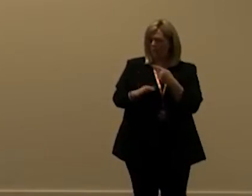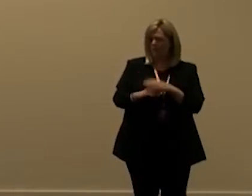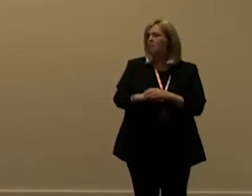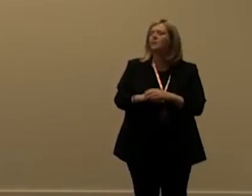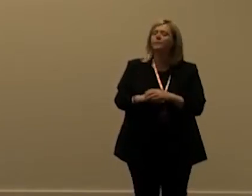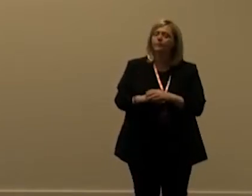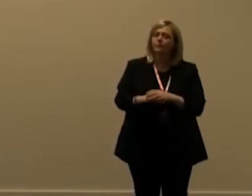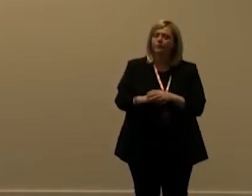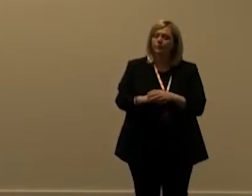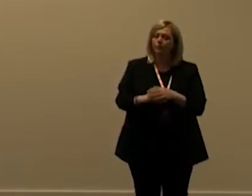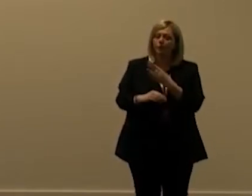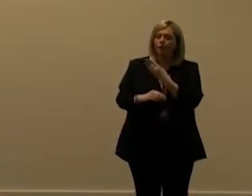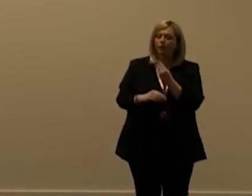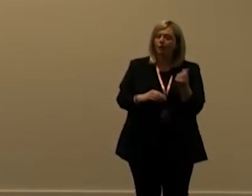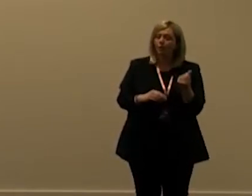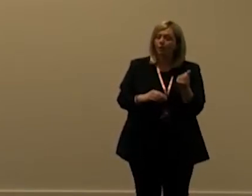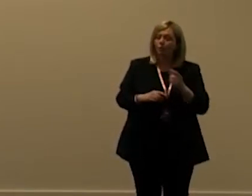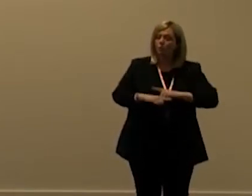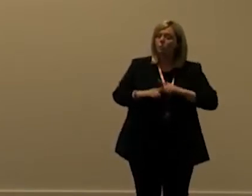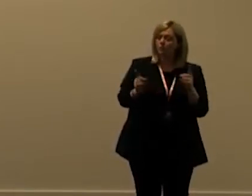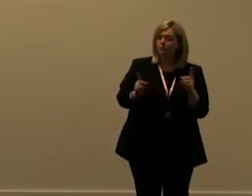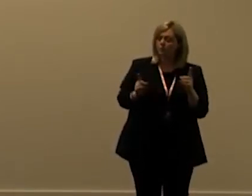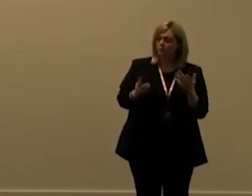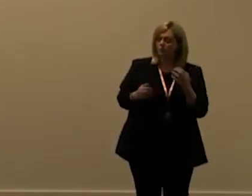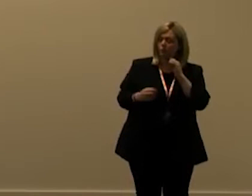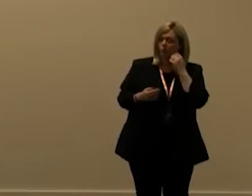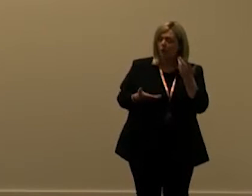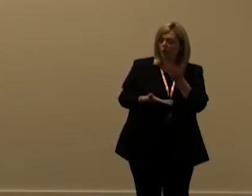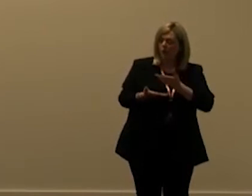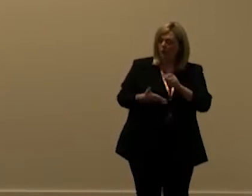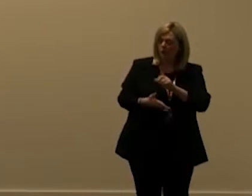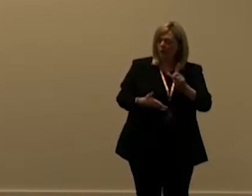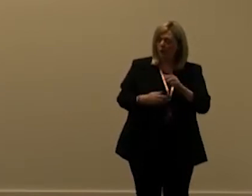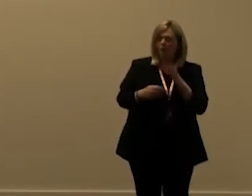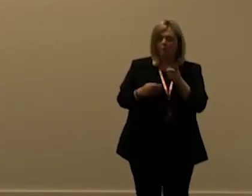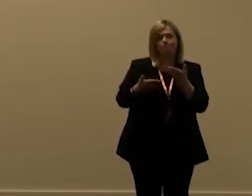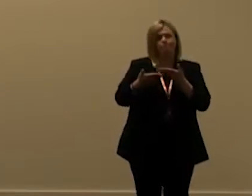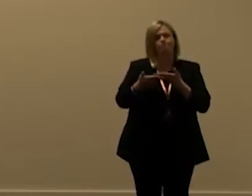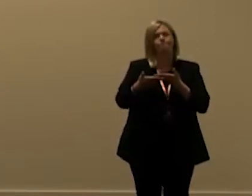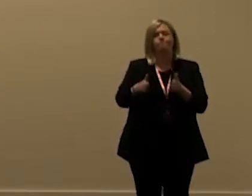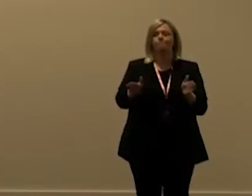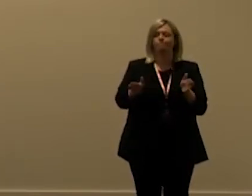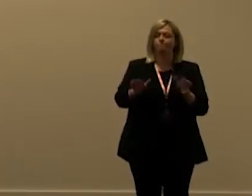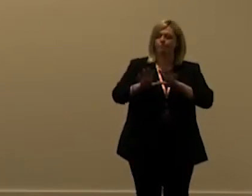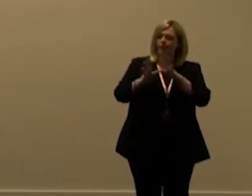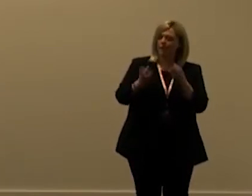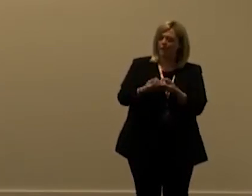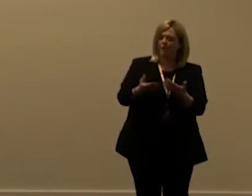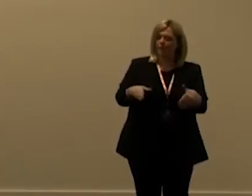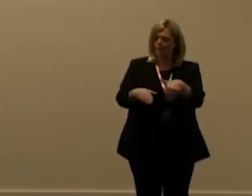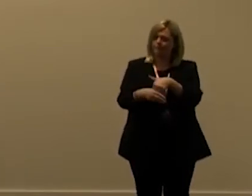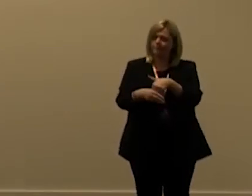few uh exceptions to this and i'll come to those later but but generally everything that's done on the platform is counted